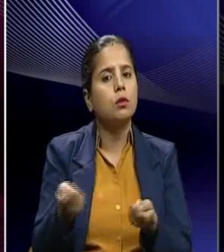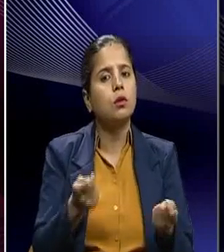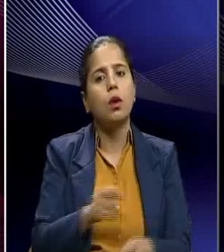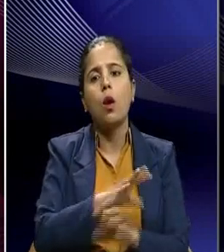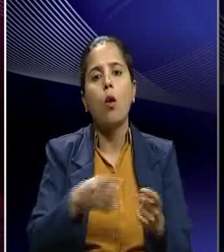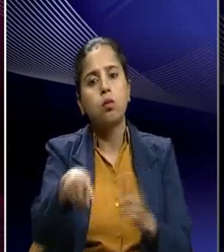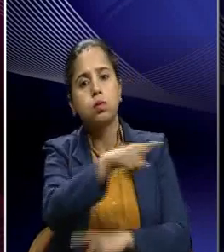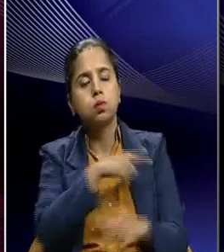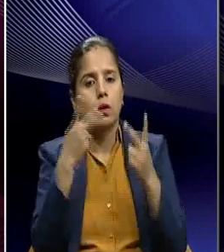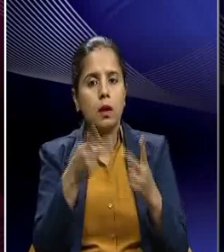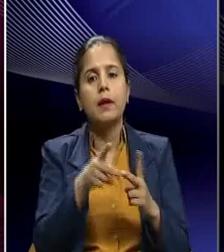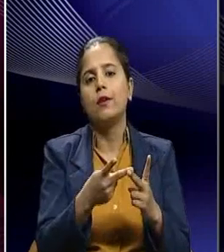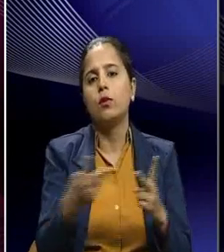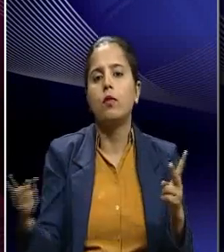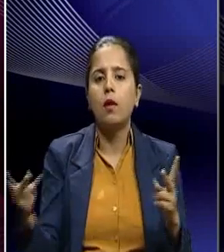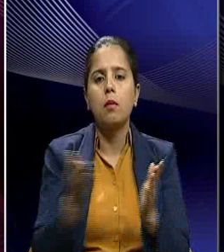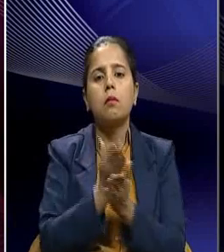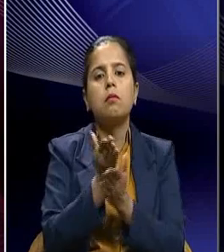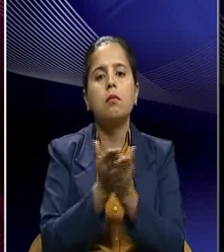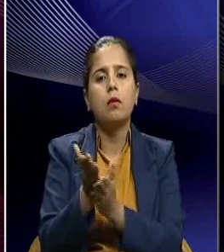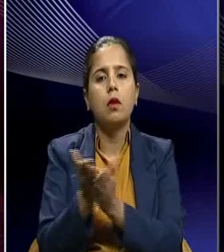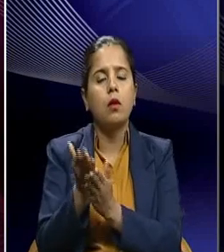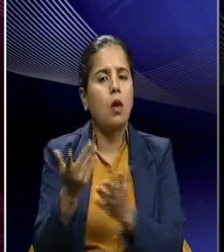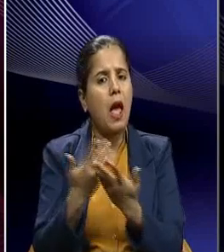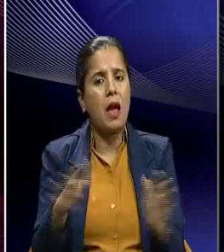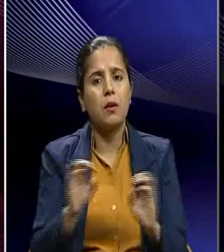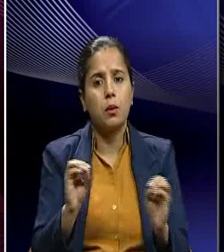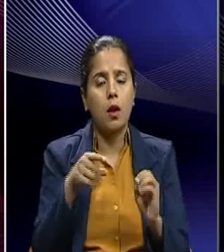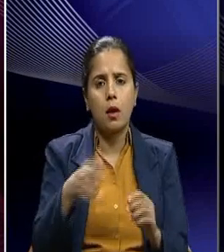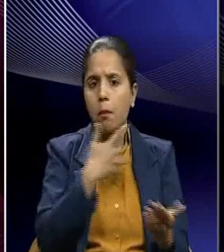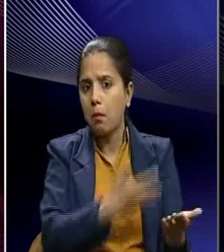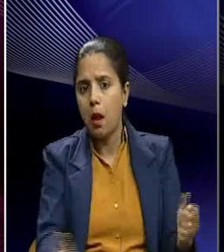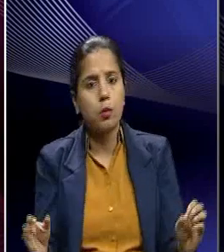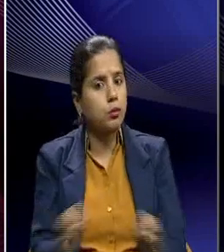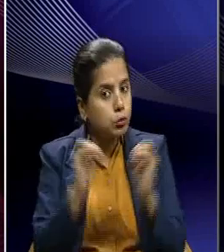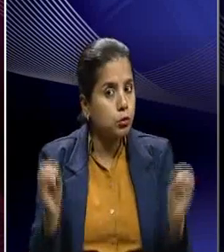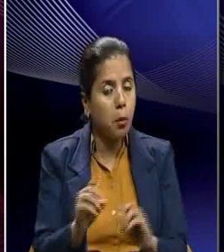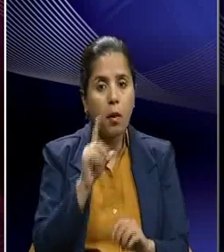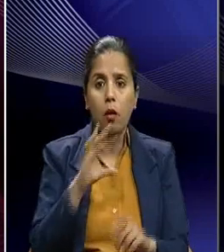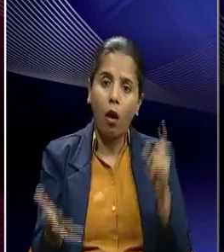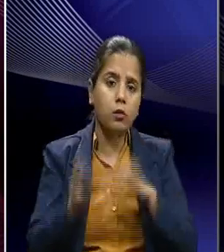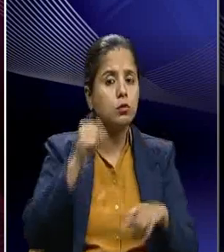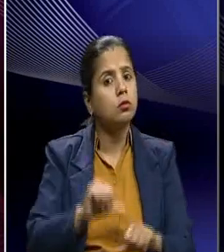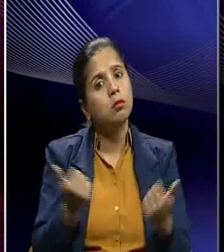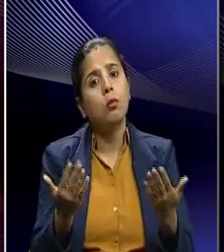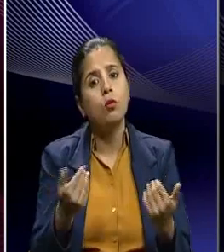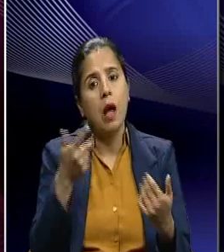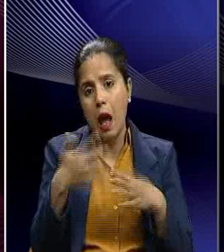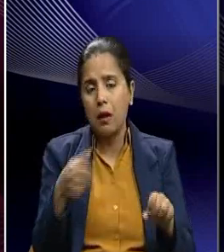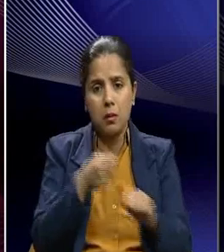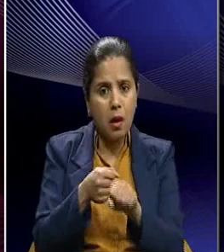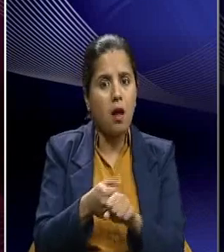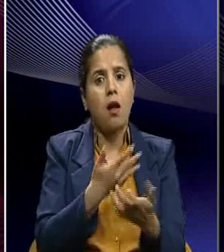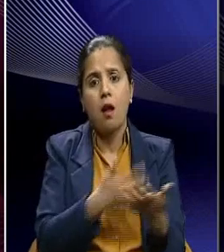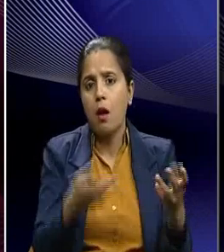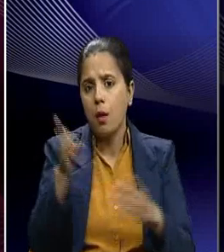of them in the different manner and without any bloodshed he was able to achieve so much from the point of view